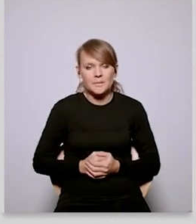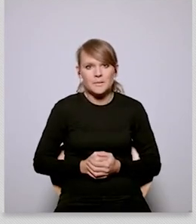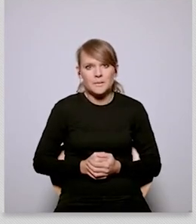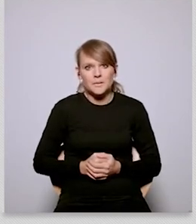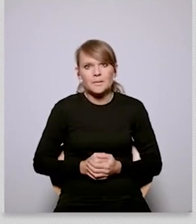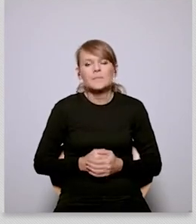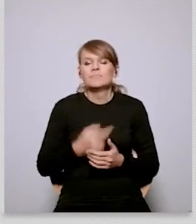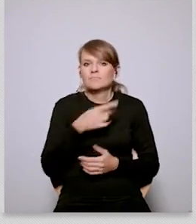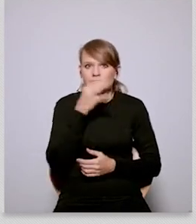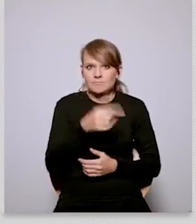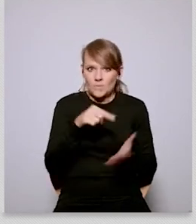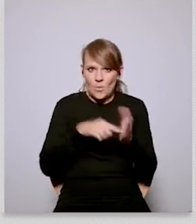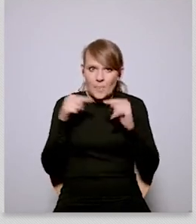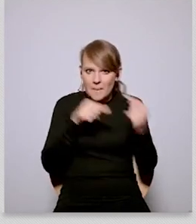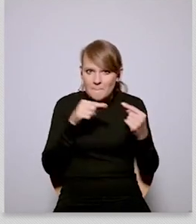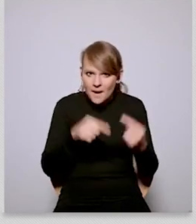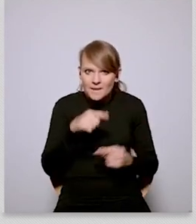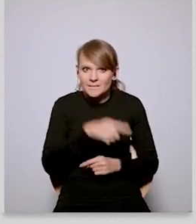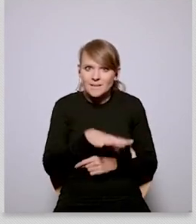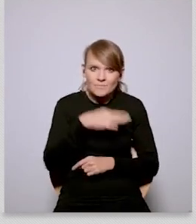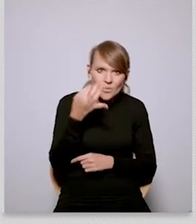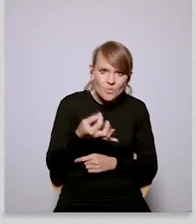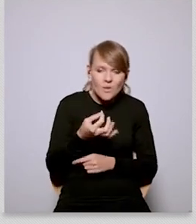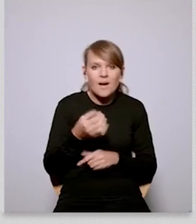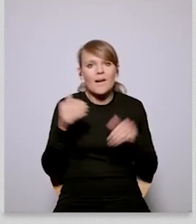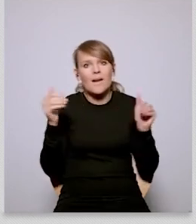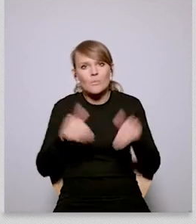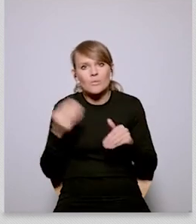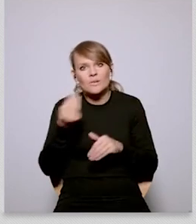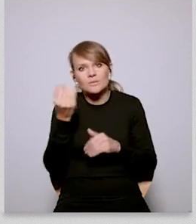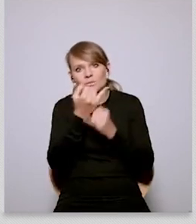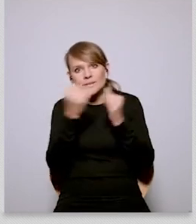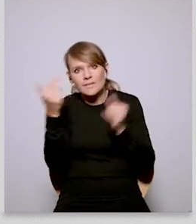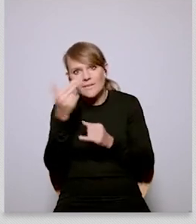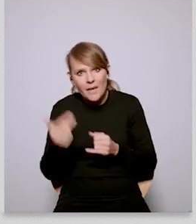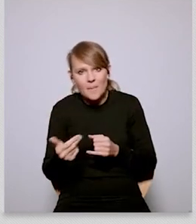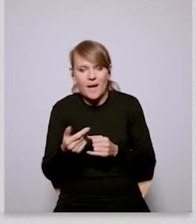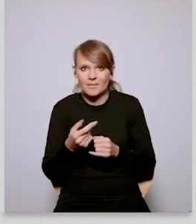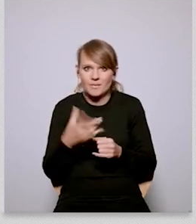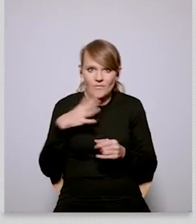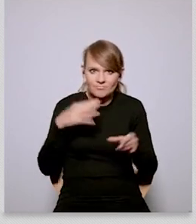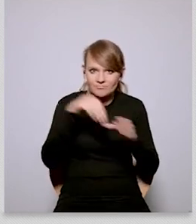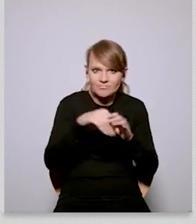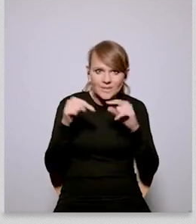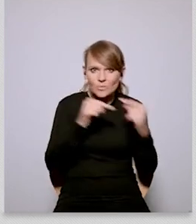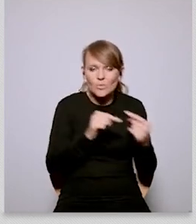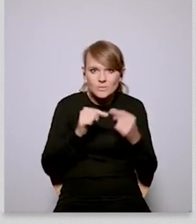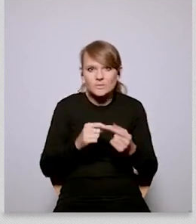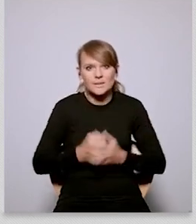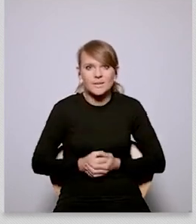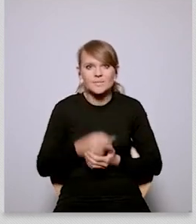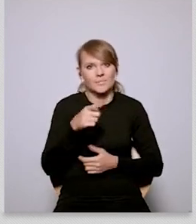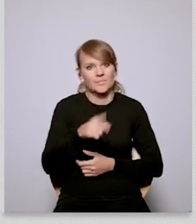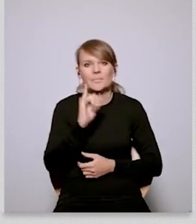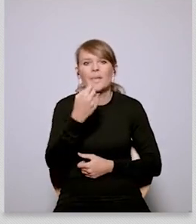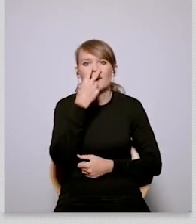energy sources so do you think this debate is the one that is having the highest political potential or are there any